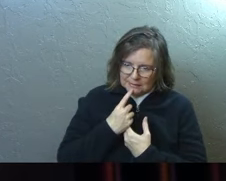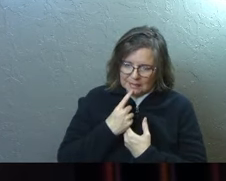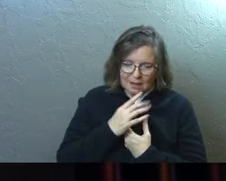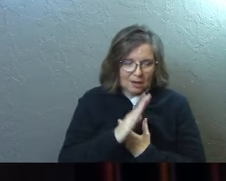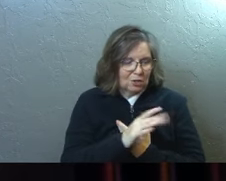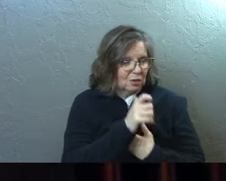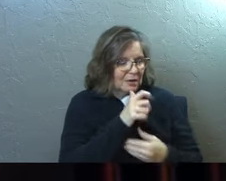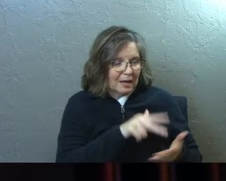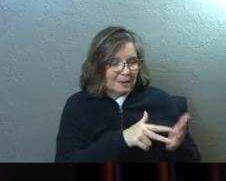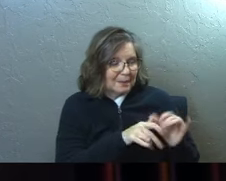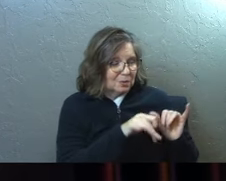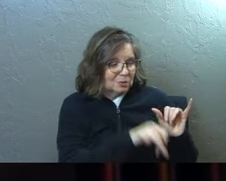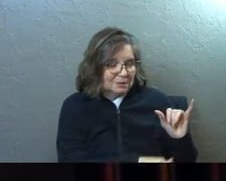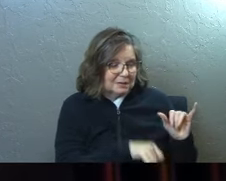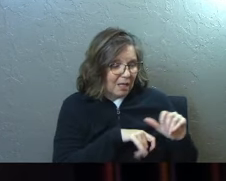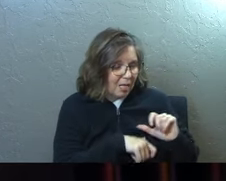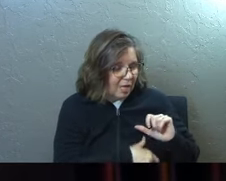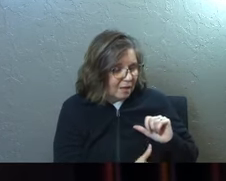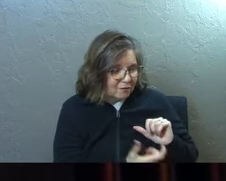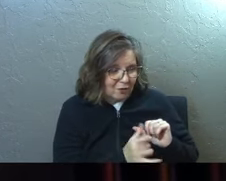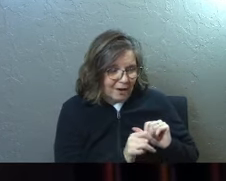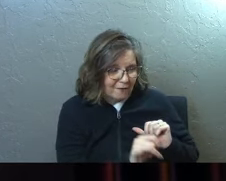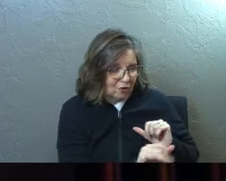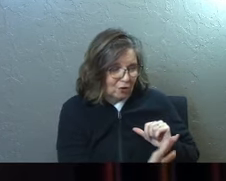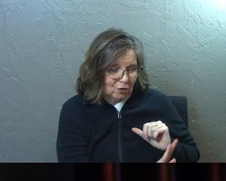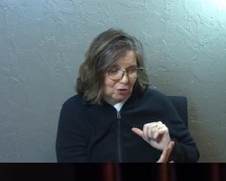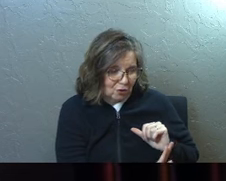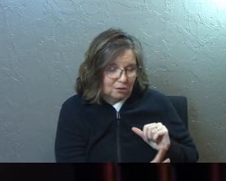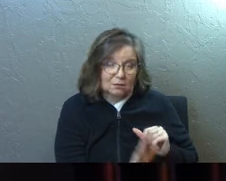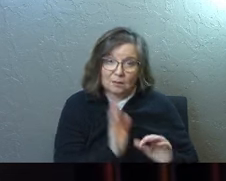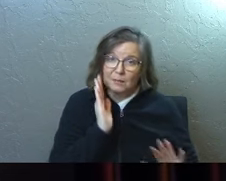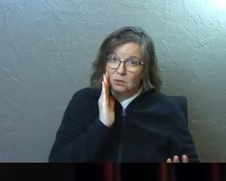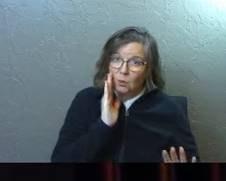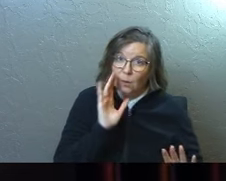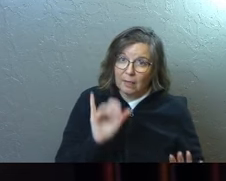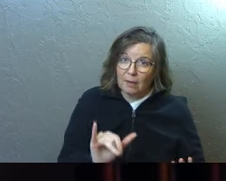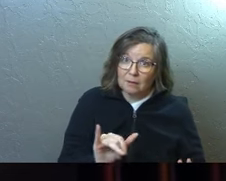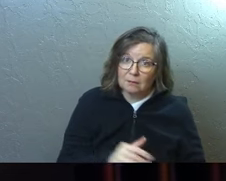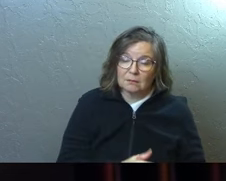you're not meant to stay in that place forever. Please hear that.